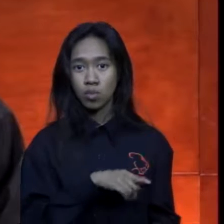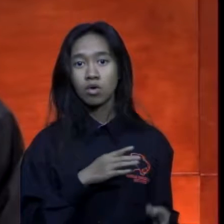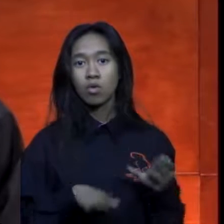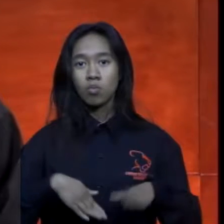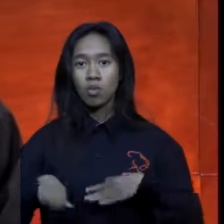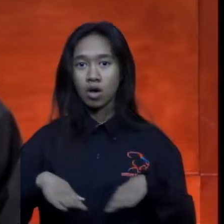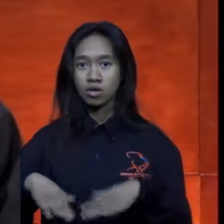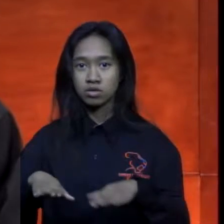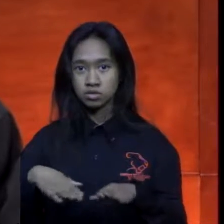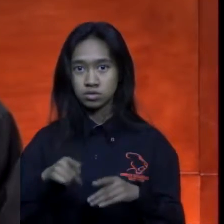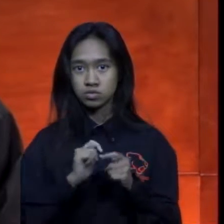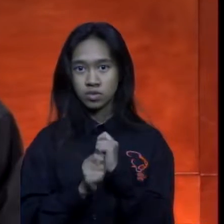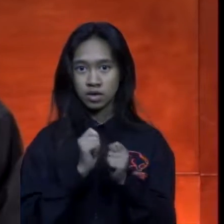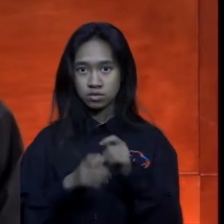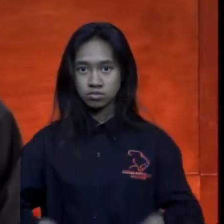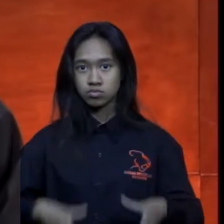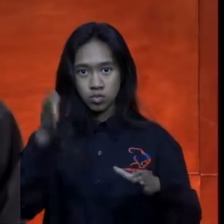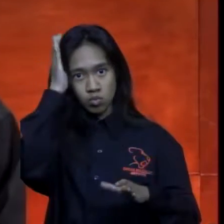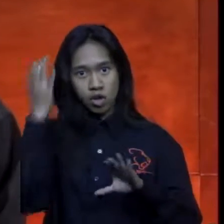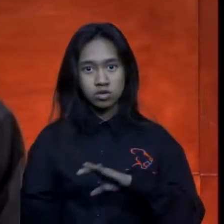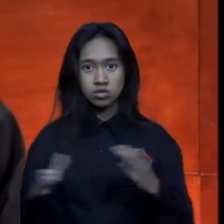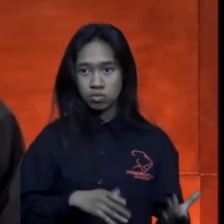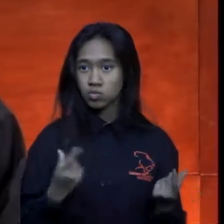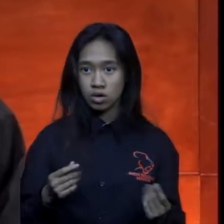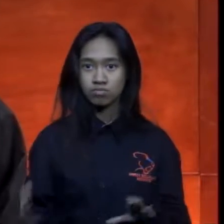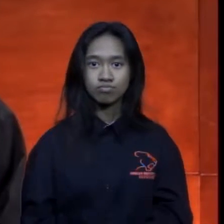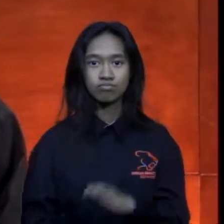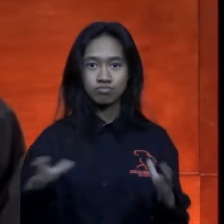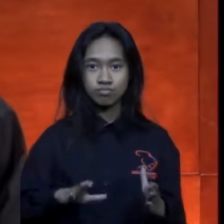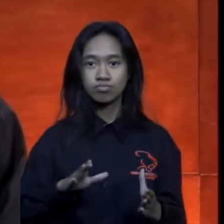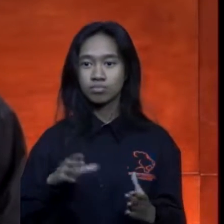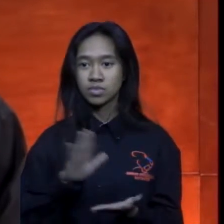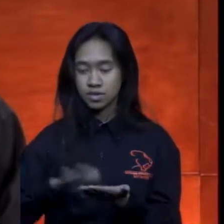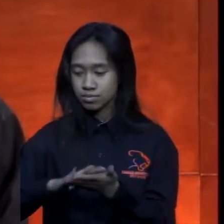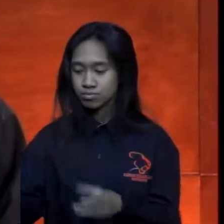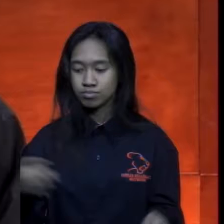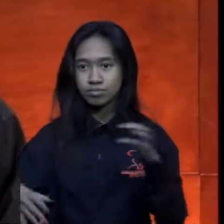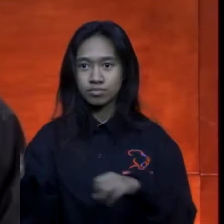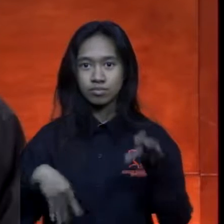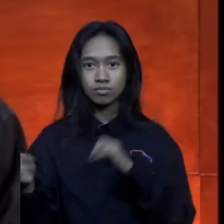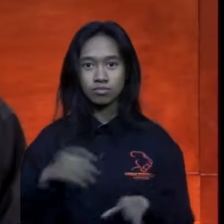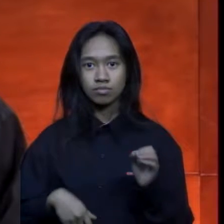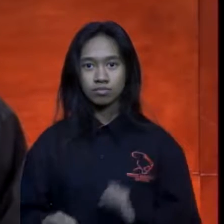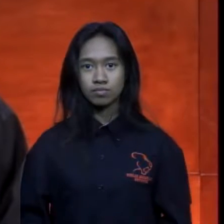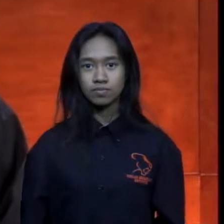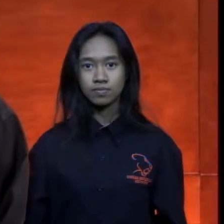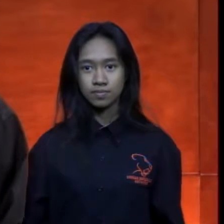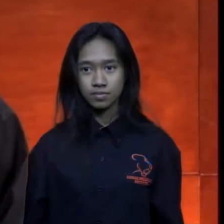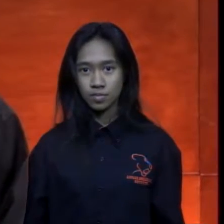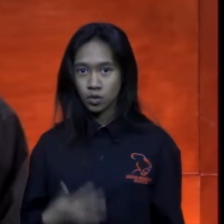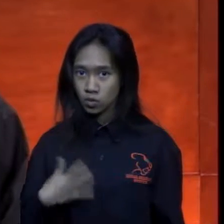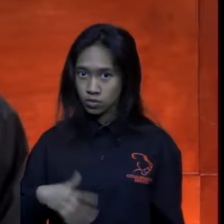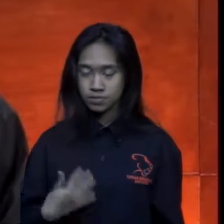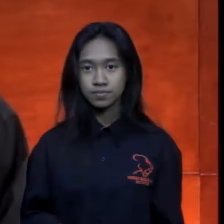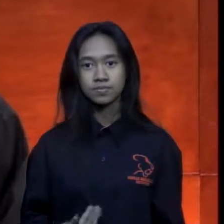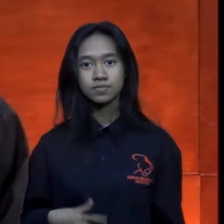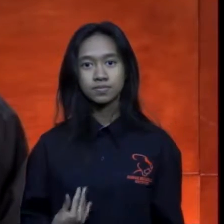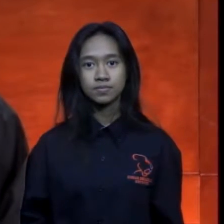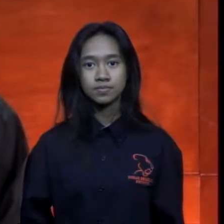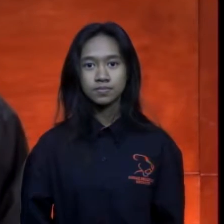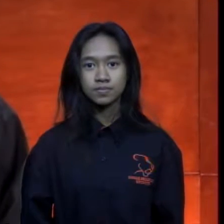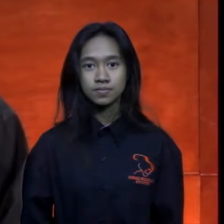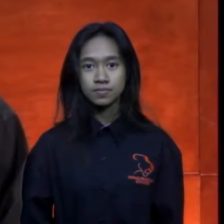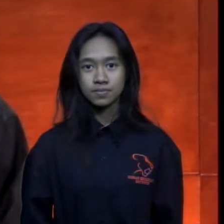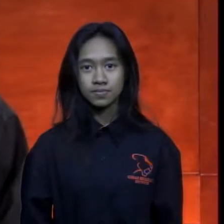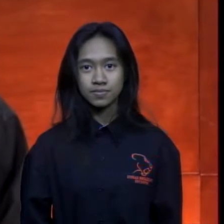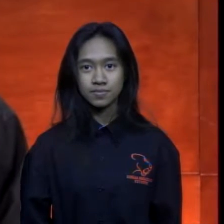PE today and Julian without even being asked walked over to a garbage can that had been turned over by the wind and began picking up the garbage